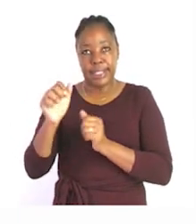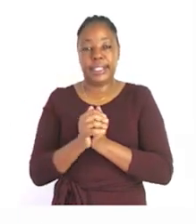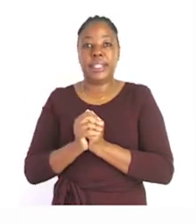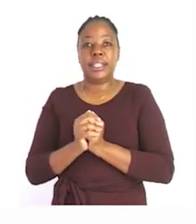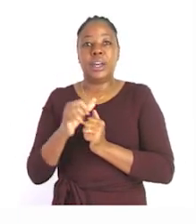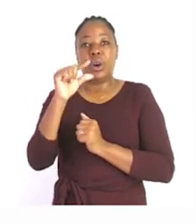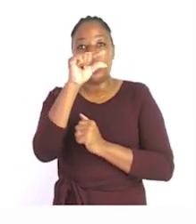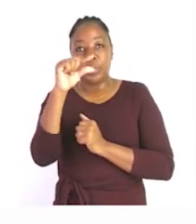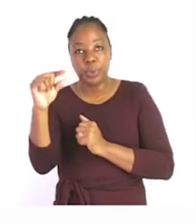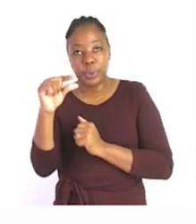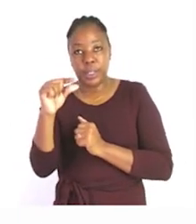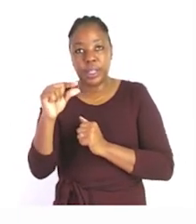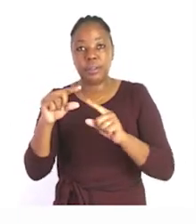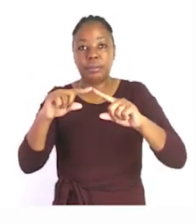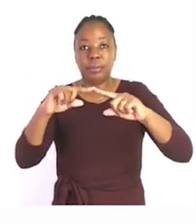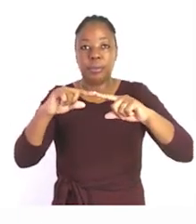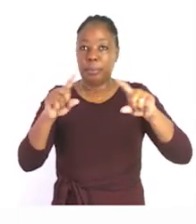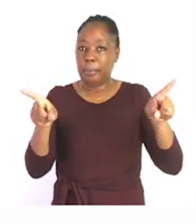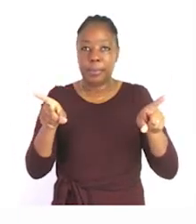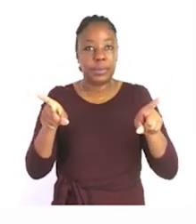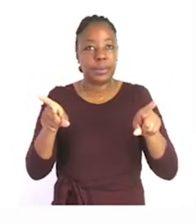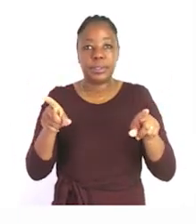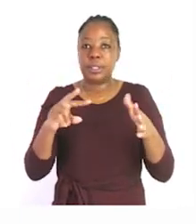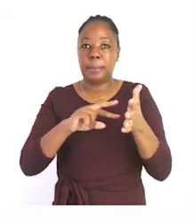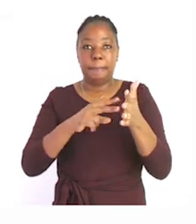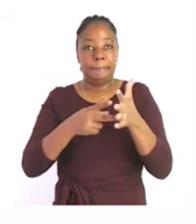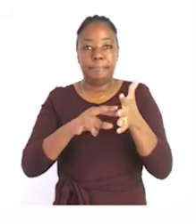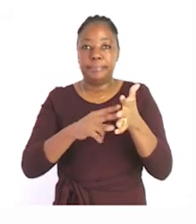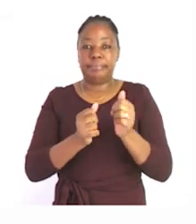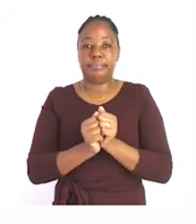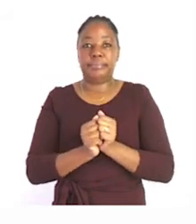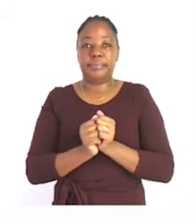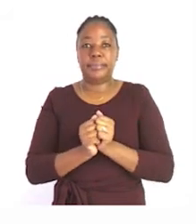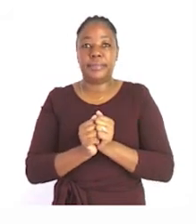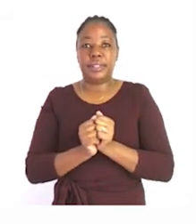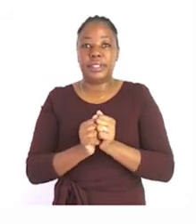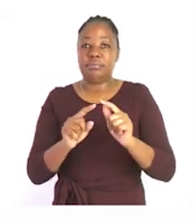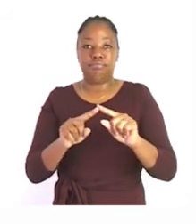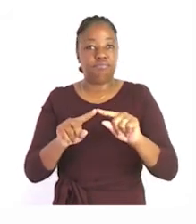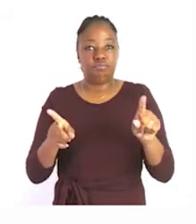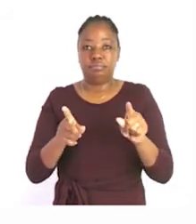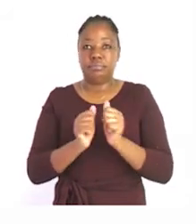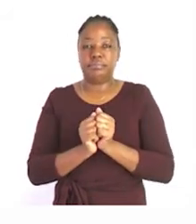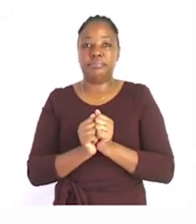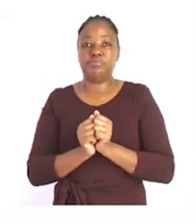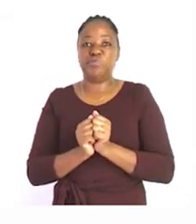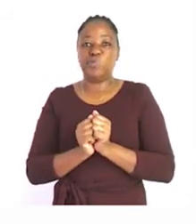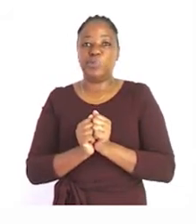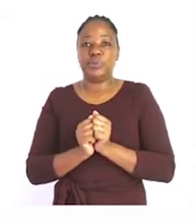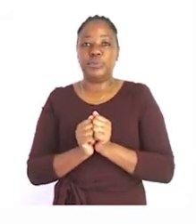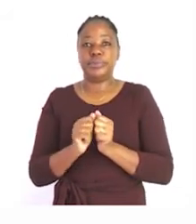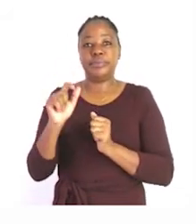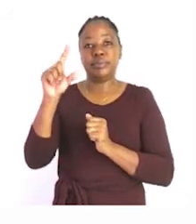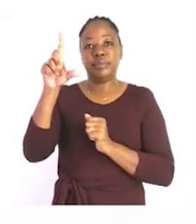are words that have the opposite meaning of another word these words we already know